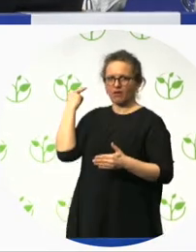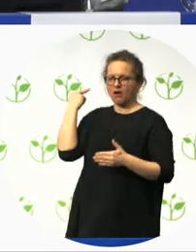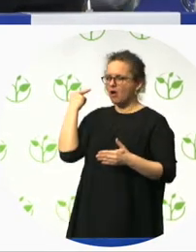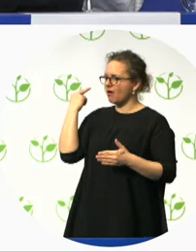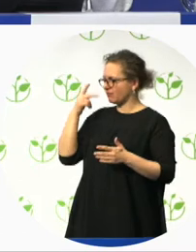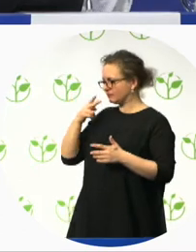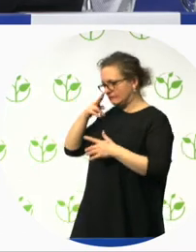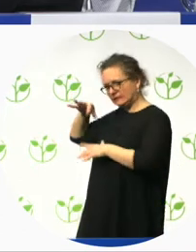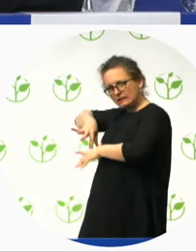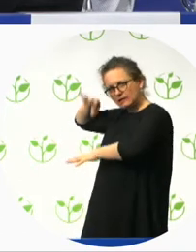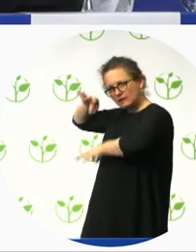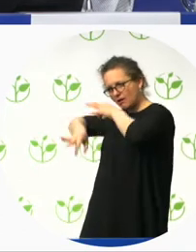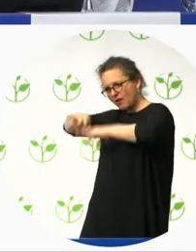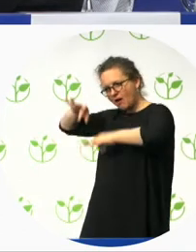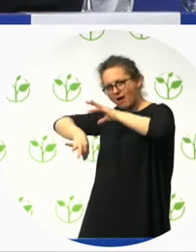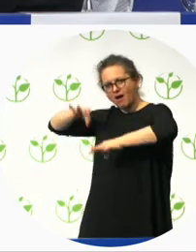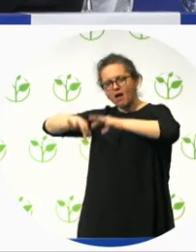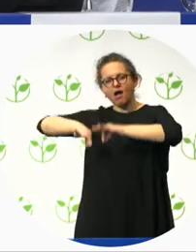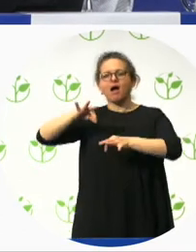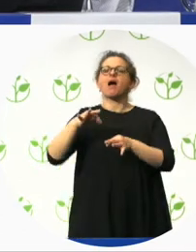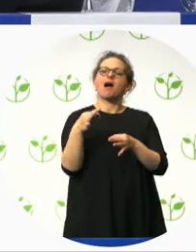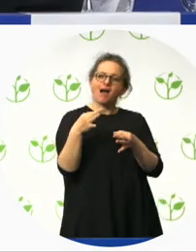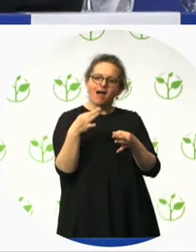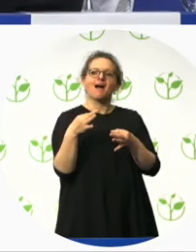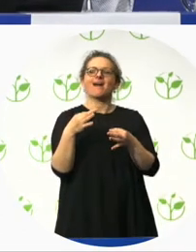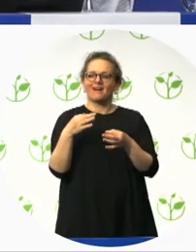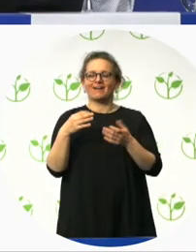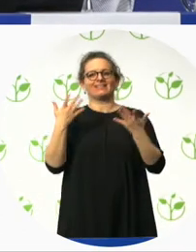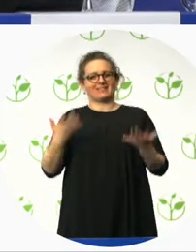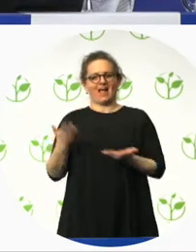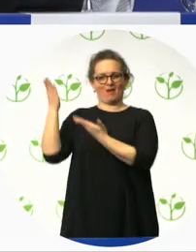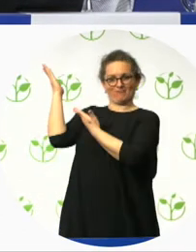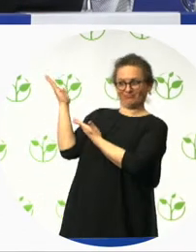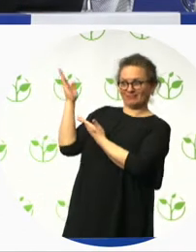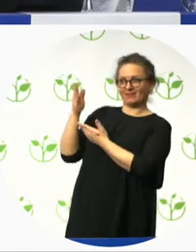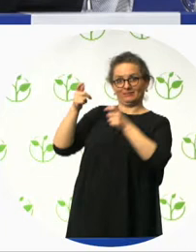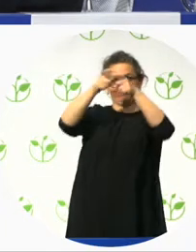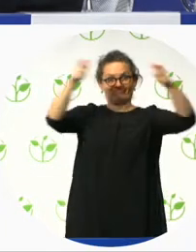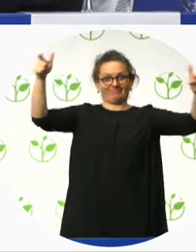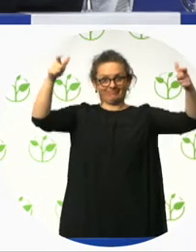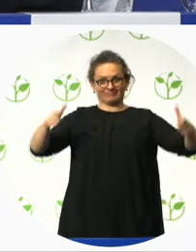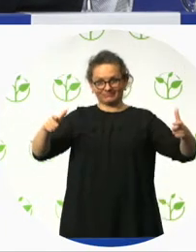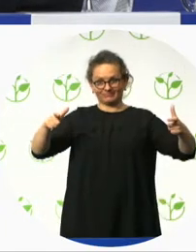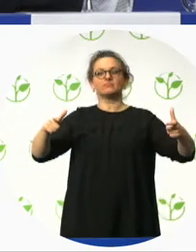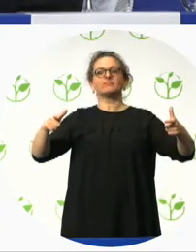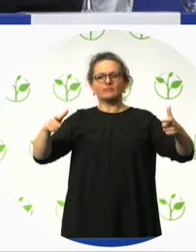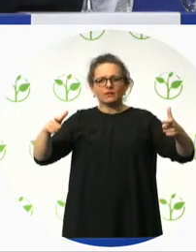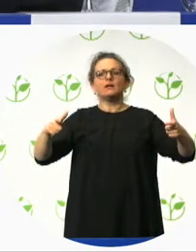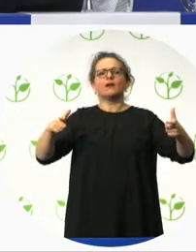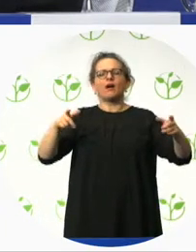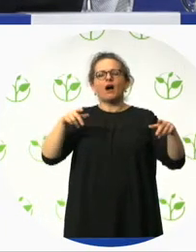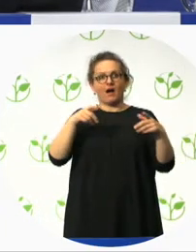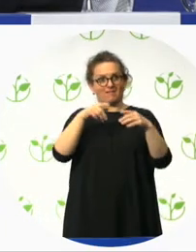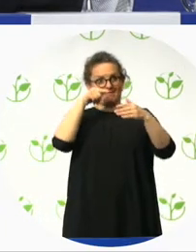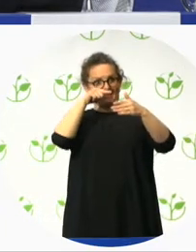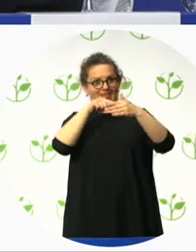So this is the entrance. And again, starting from the very beginning, no curbs, no steps, no thresholds. The parking